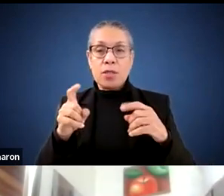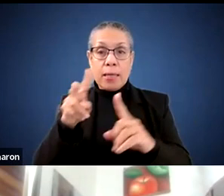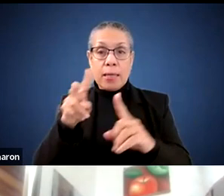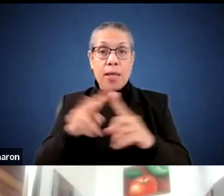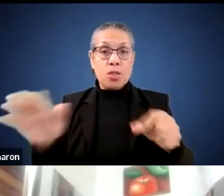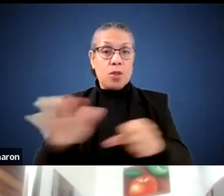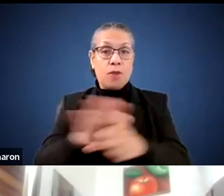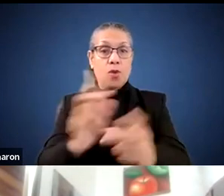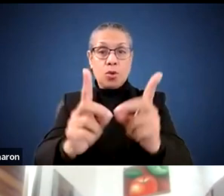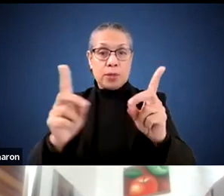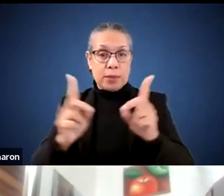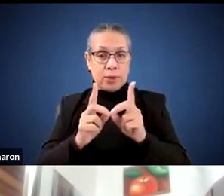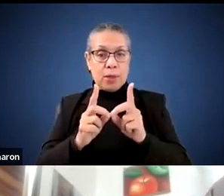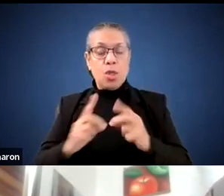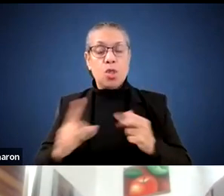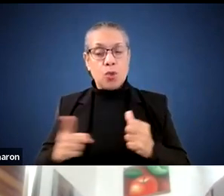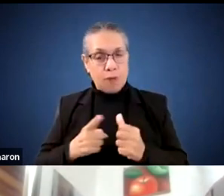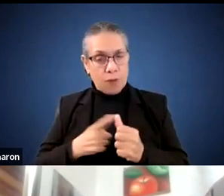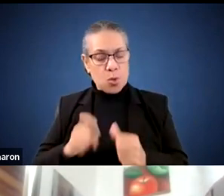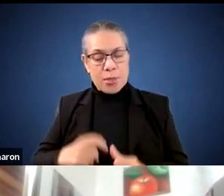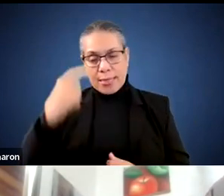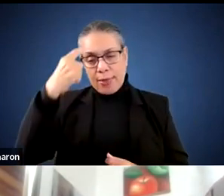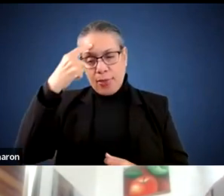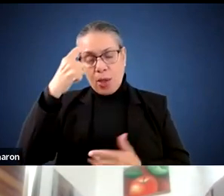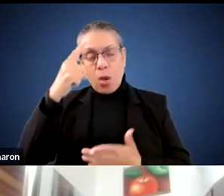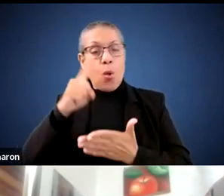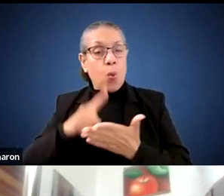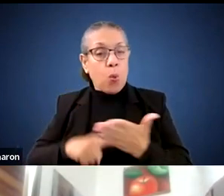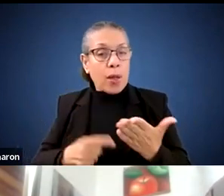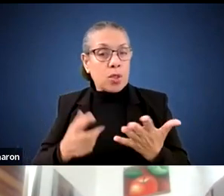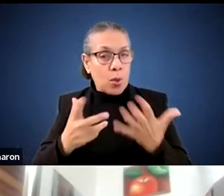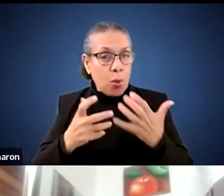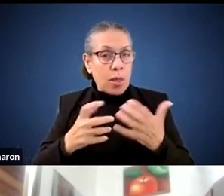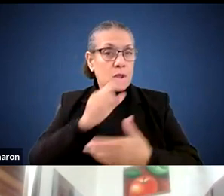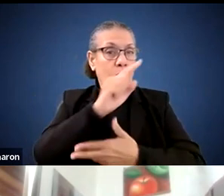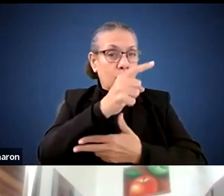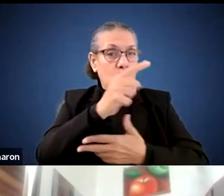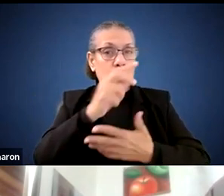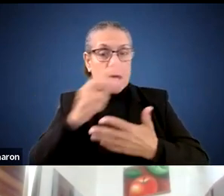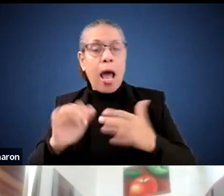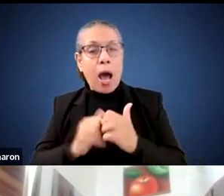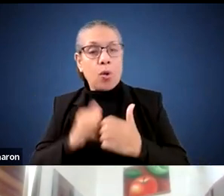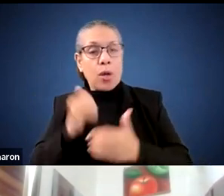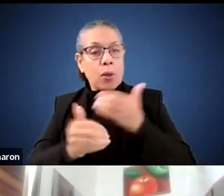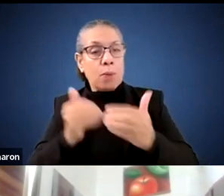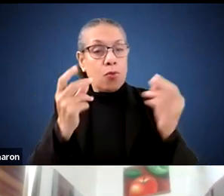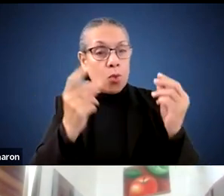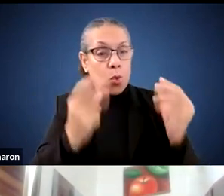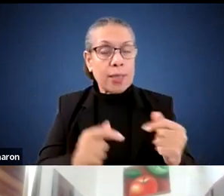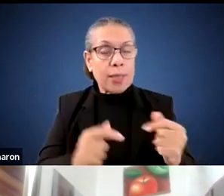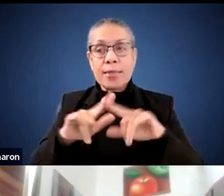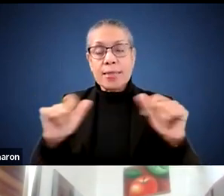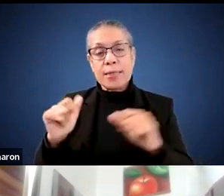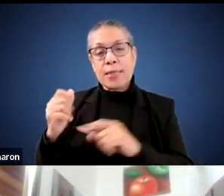have to be thoughtful about what we're, um, what we're sequencing these projects to move quickly while still leveraging the